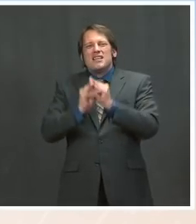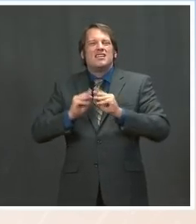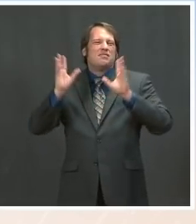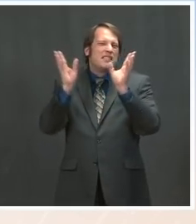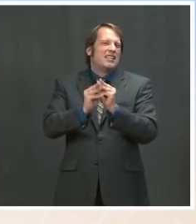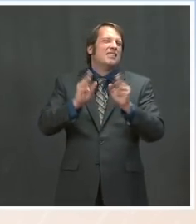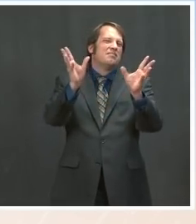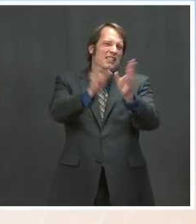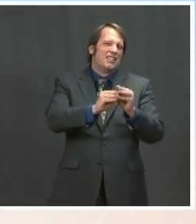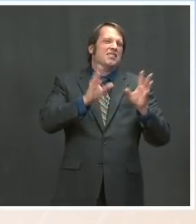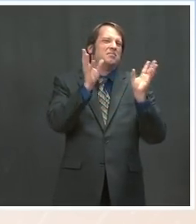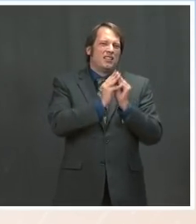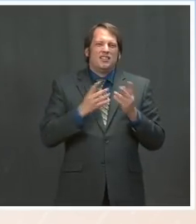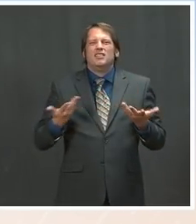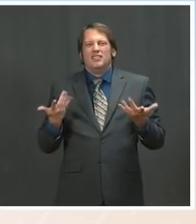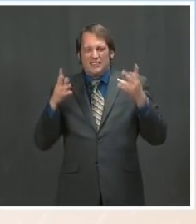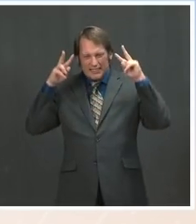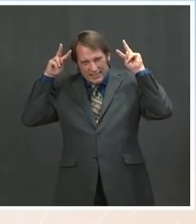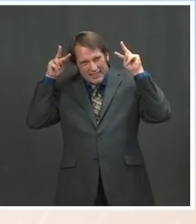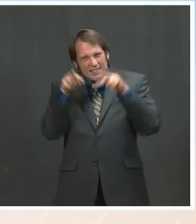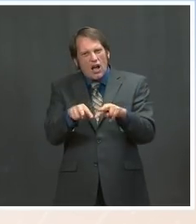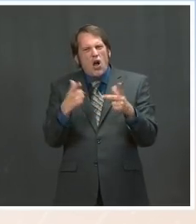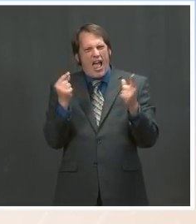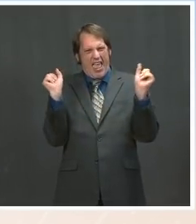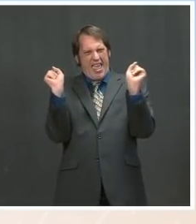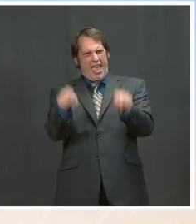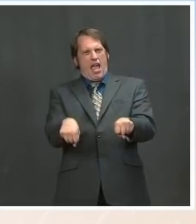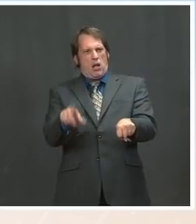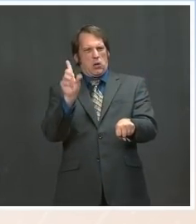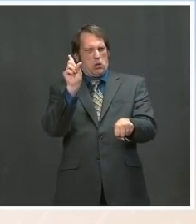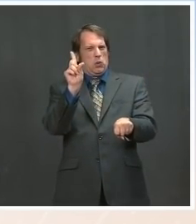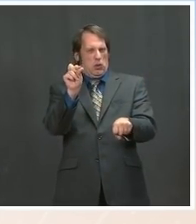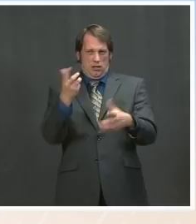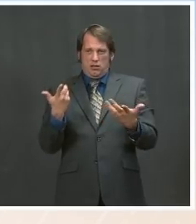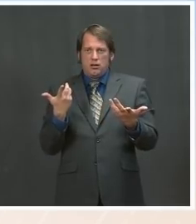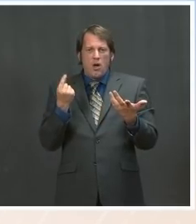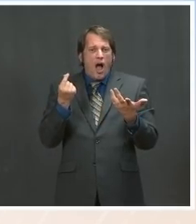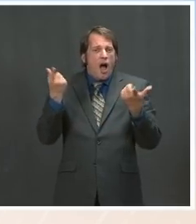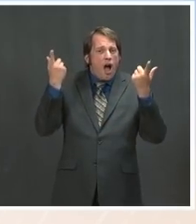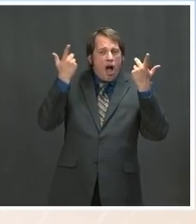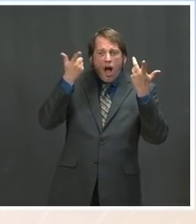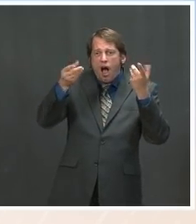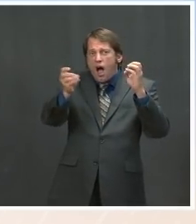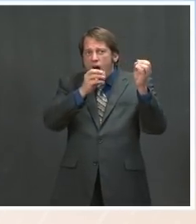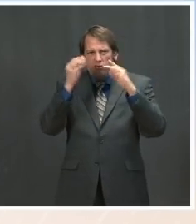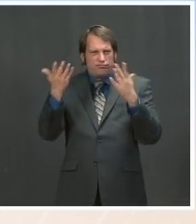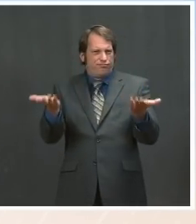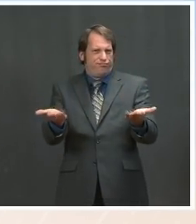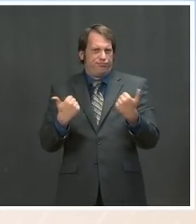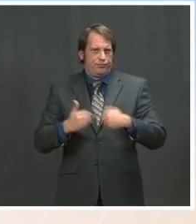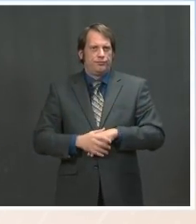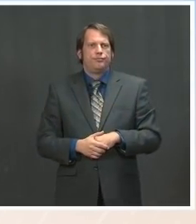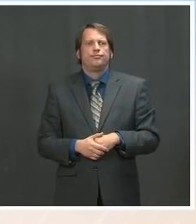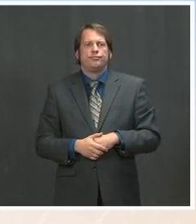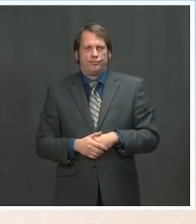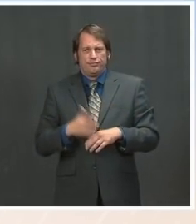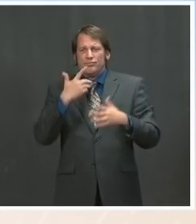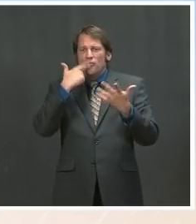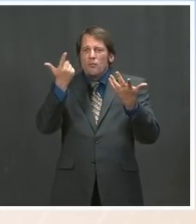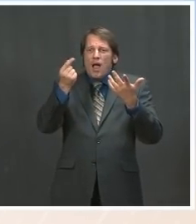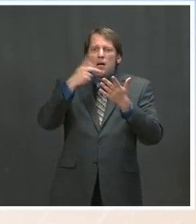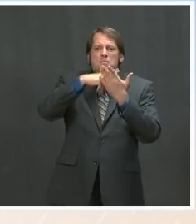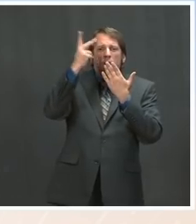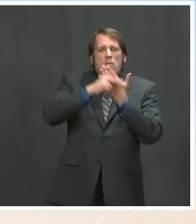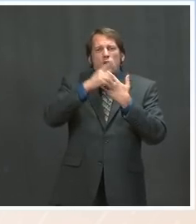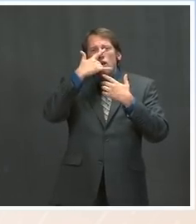possible, where there's agreement. We welcome that. But, you know, in terms of what the package or size looks like, we're just not quite there yet. The